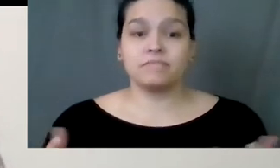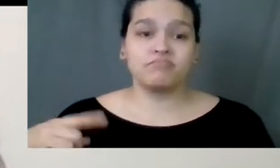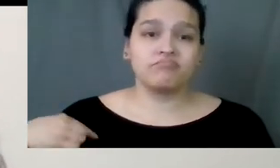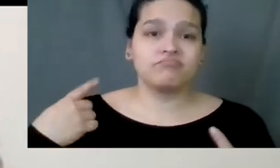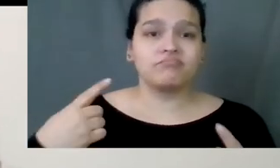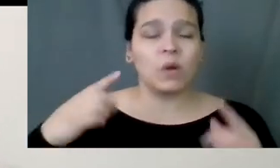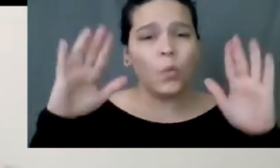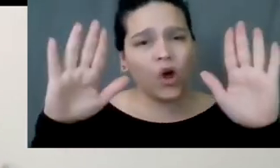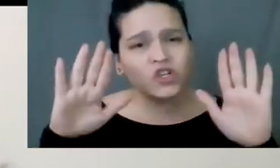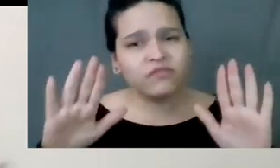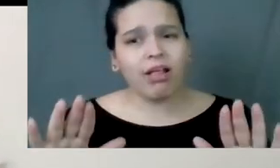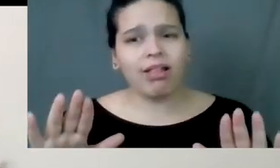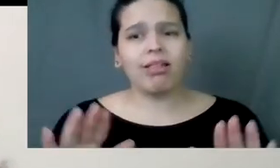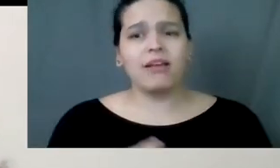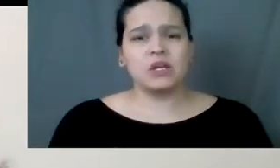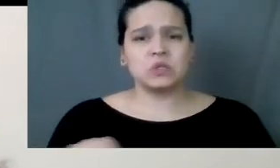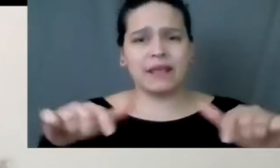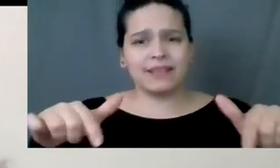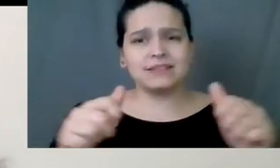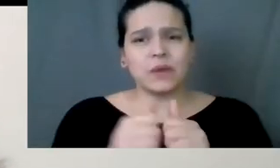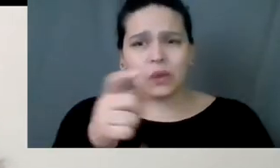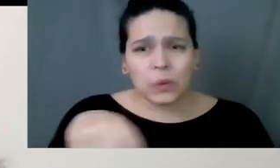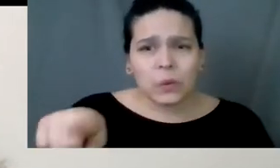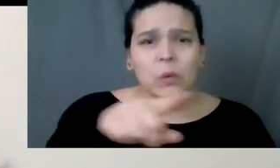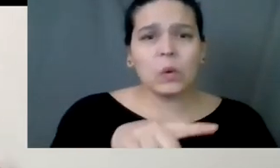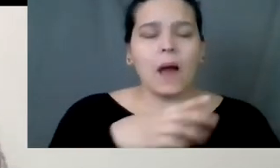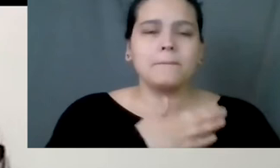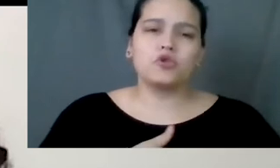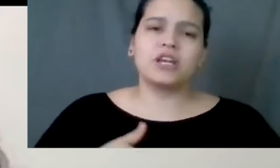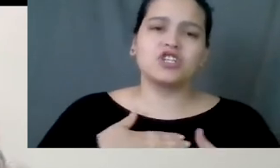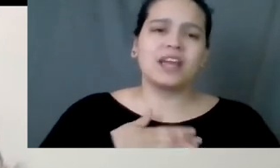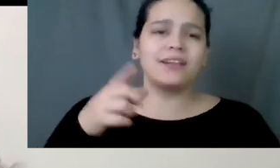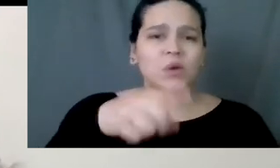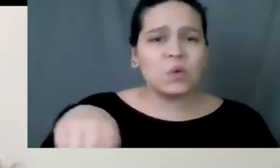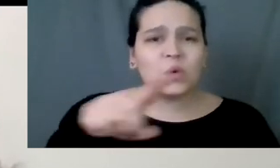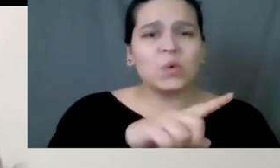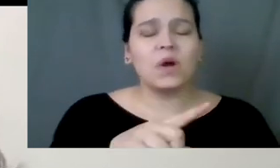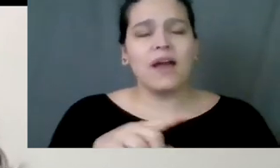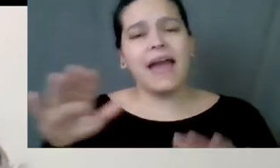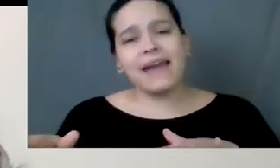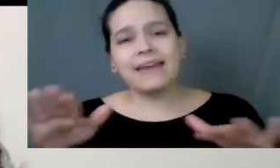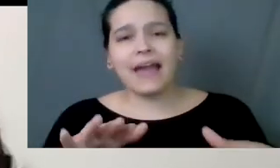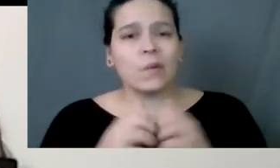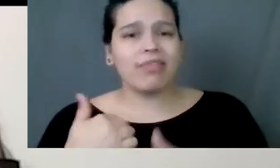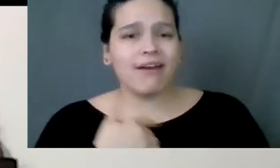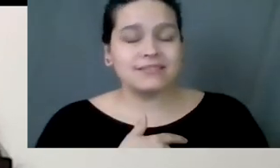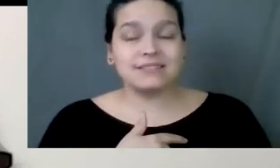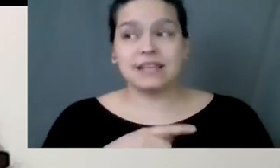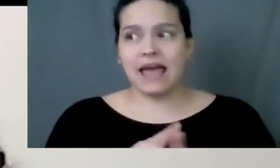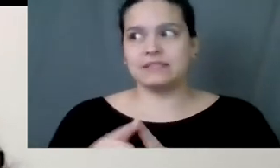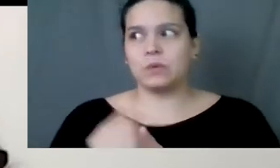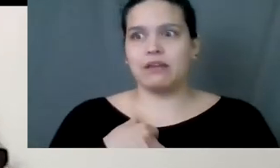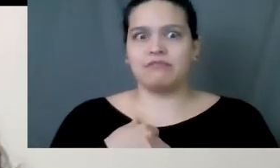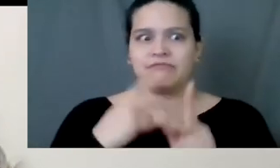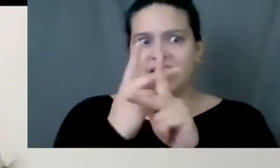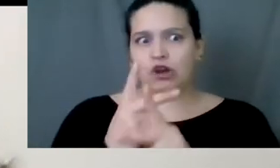You know, it's been so wonderful getting to do this with you all and appreciating you all hanging with us as we